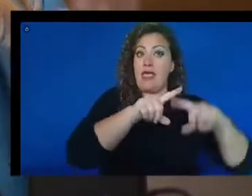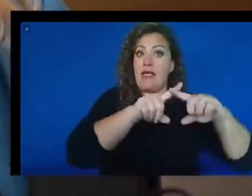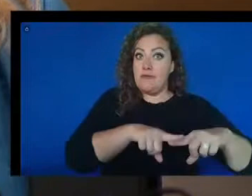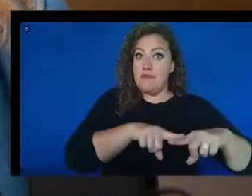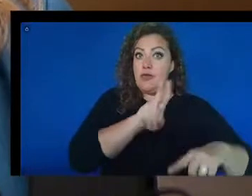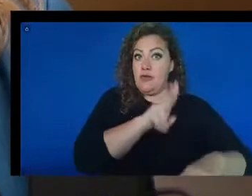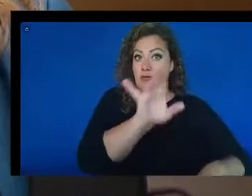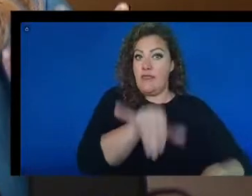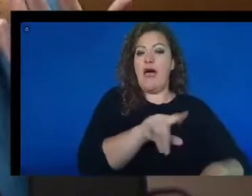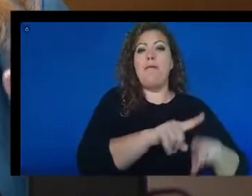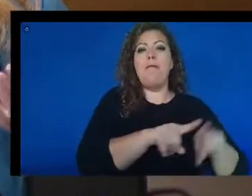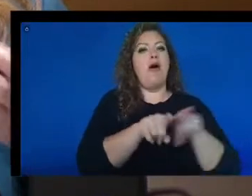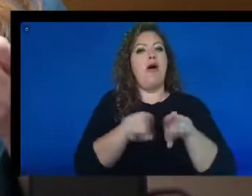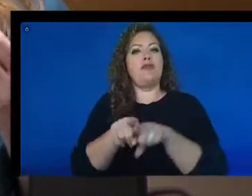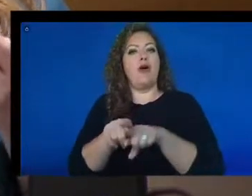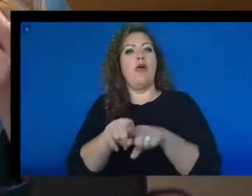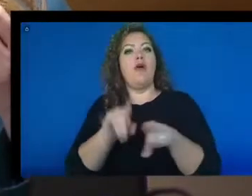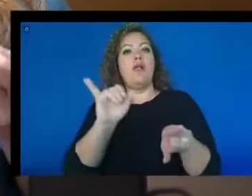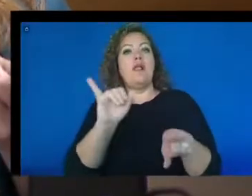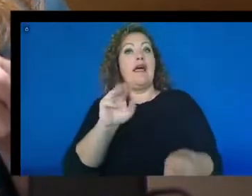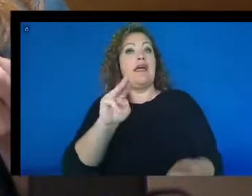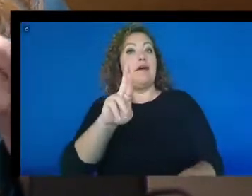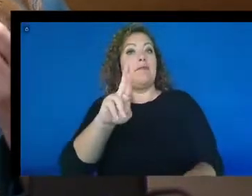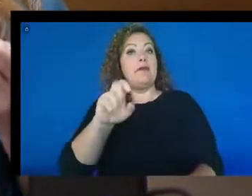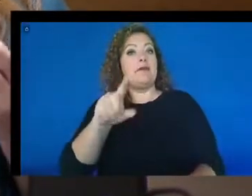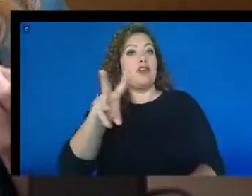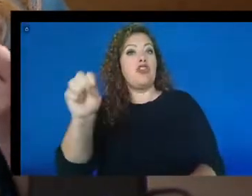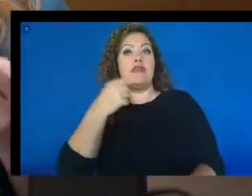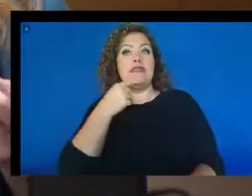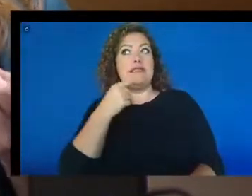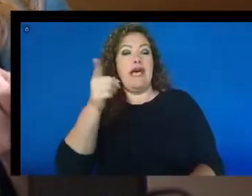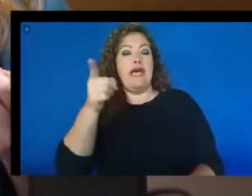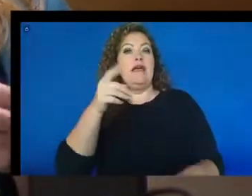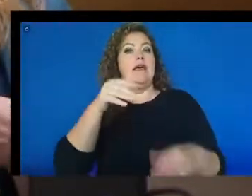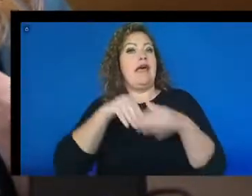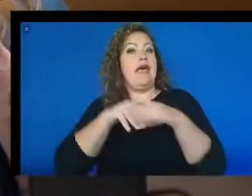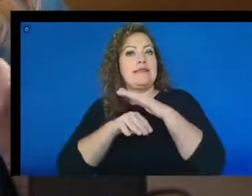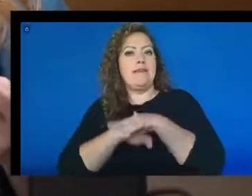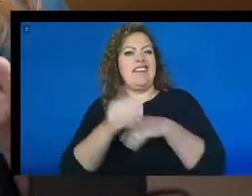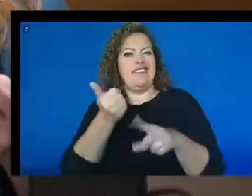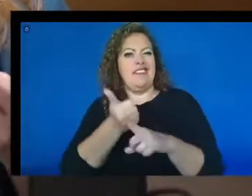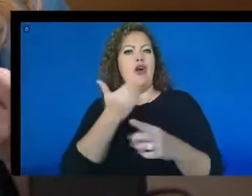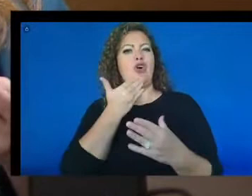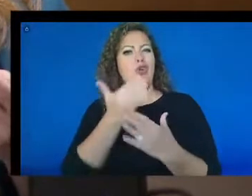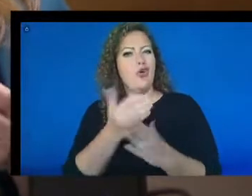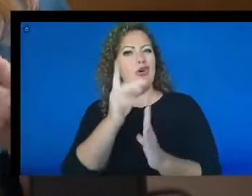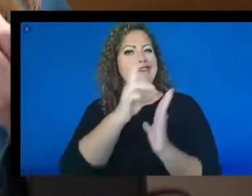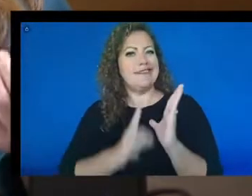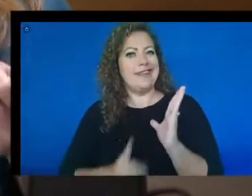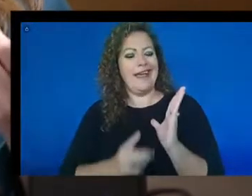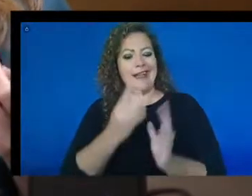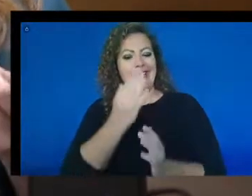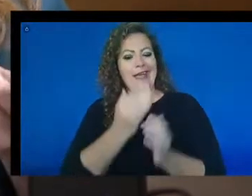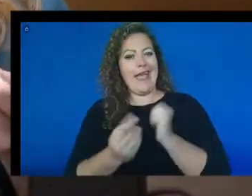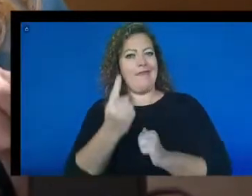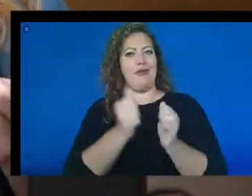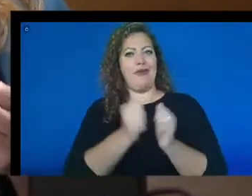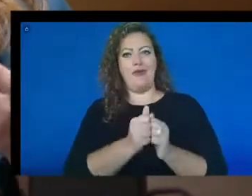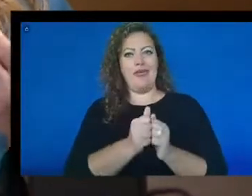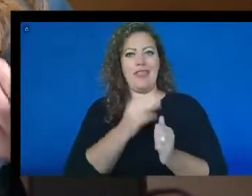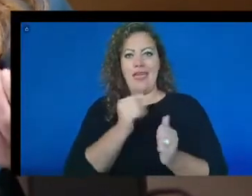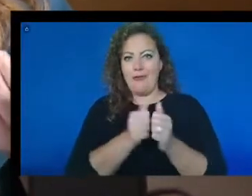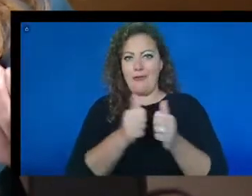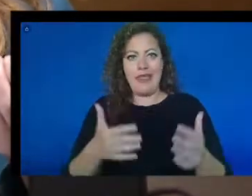but as Mr. Lewis has said, accessibility is good design. So everyone with and without a